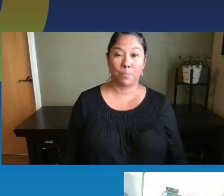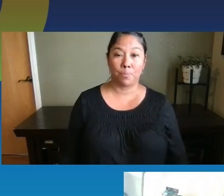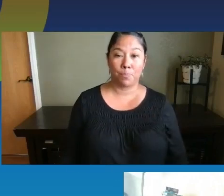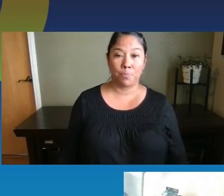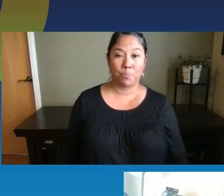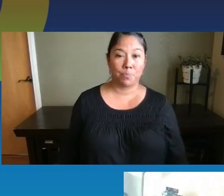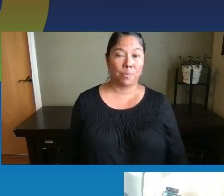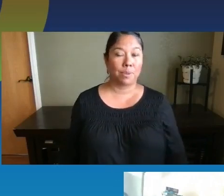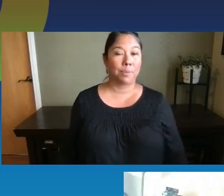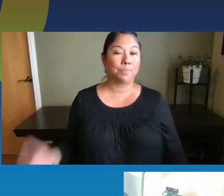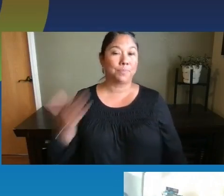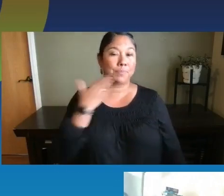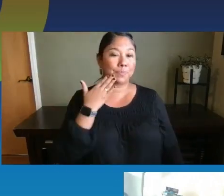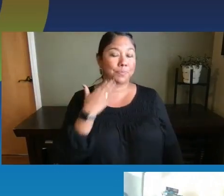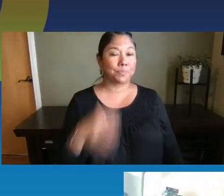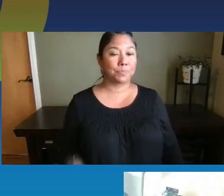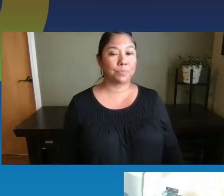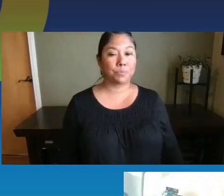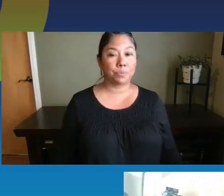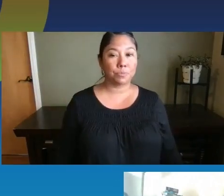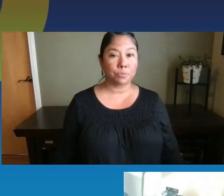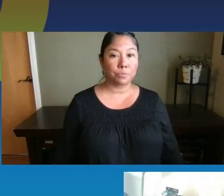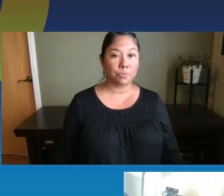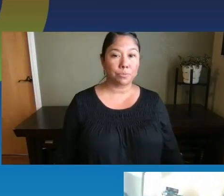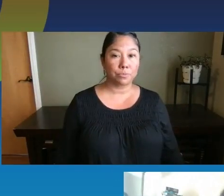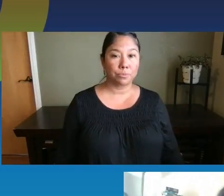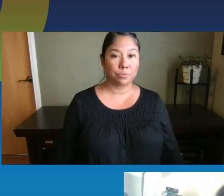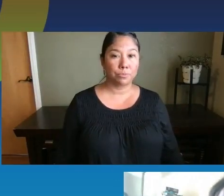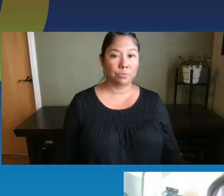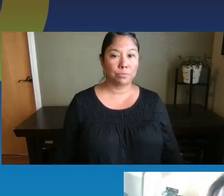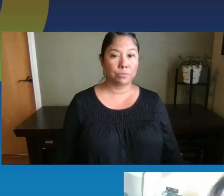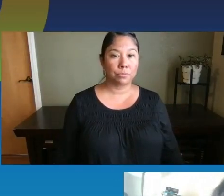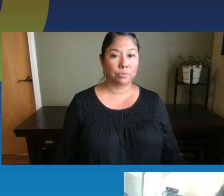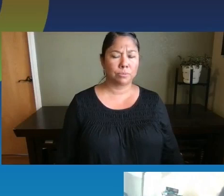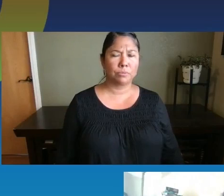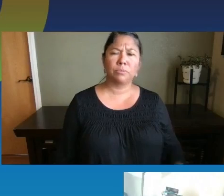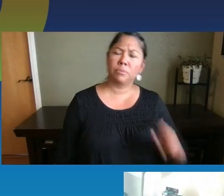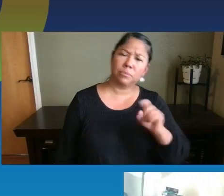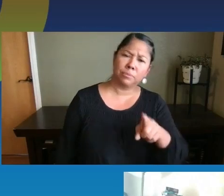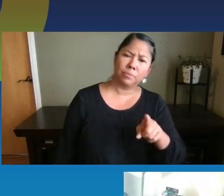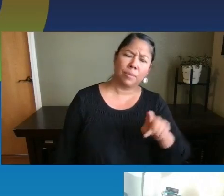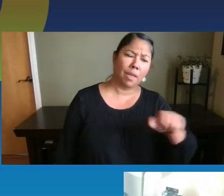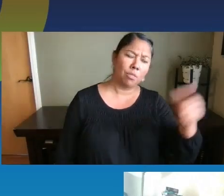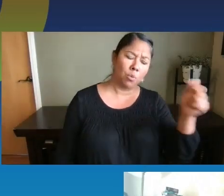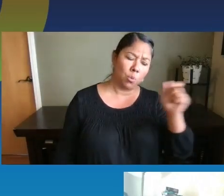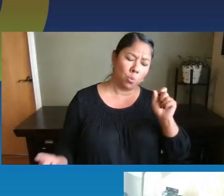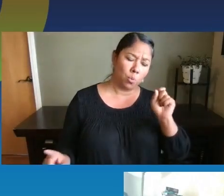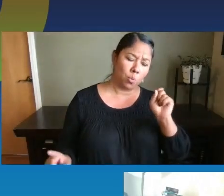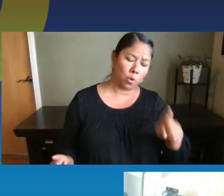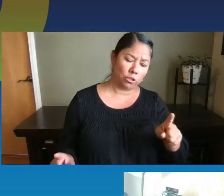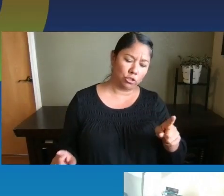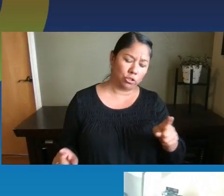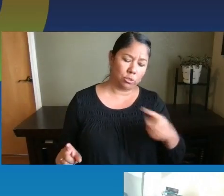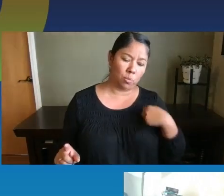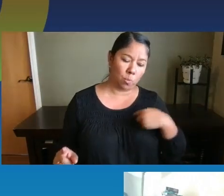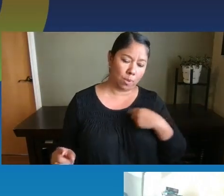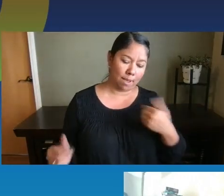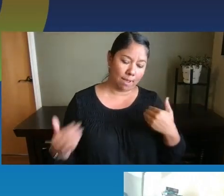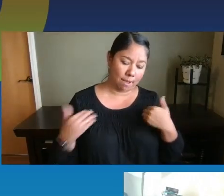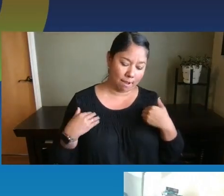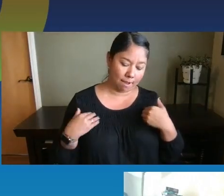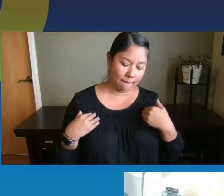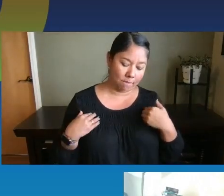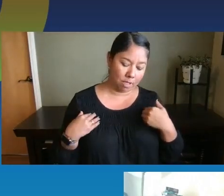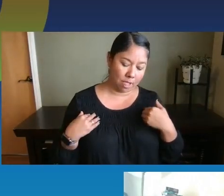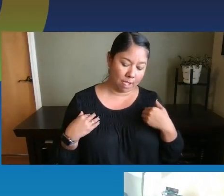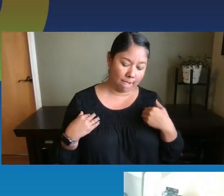Fantastic. Thank you. Um, and another question that we have, um, is,